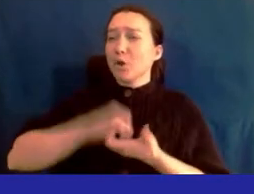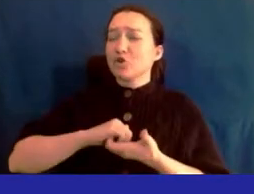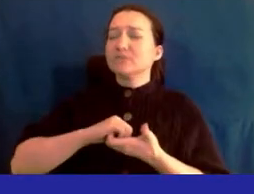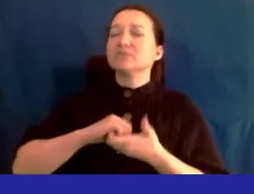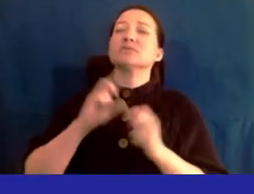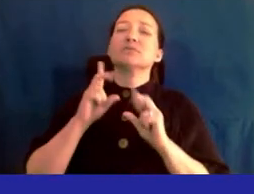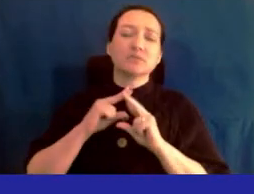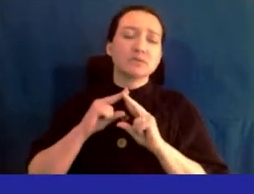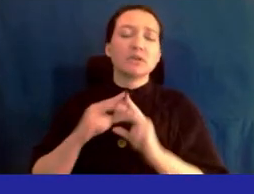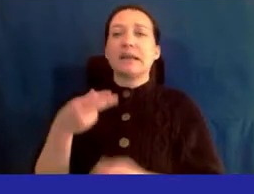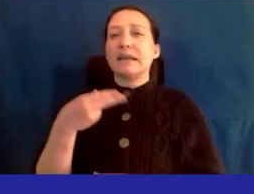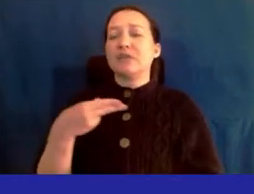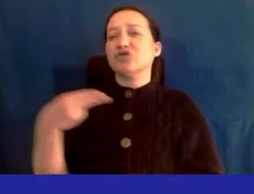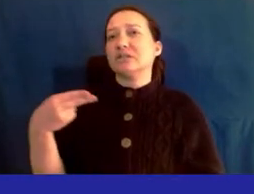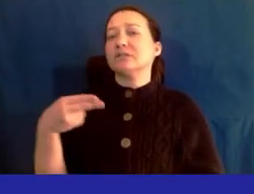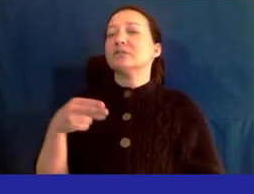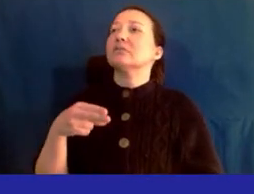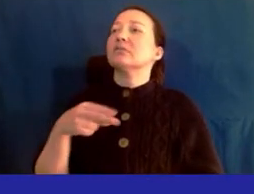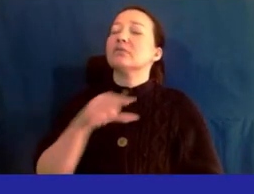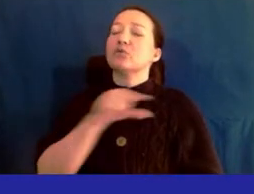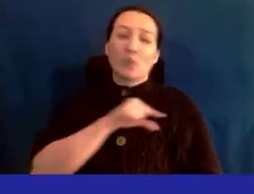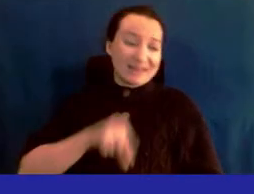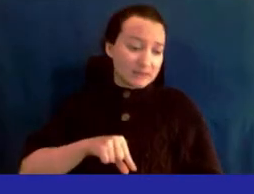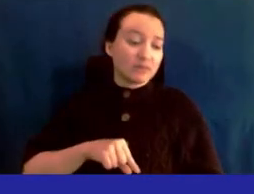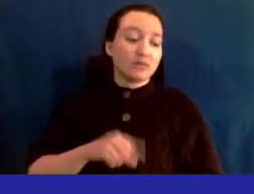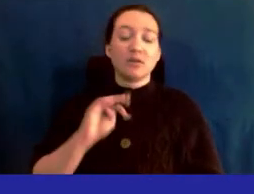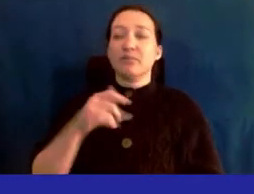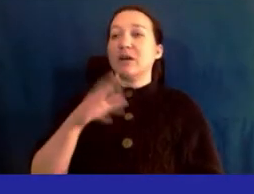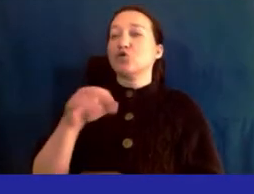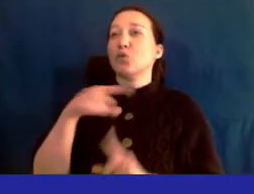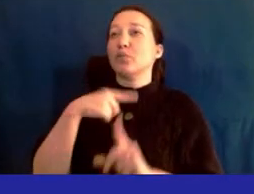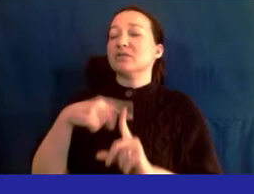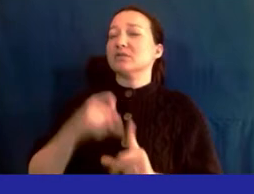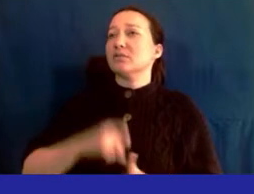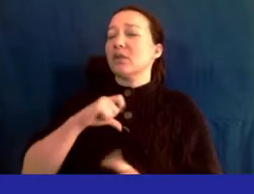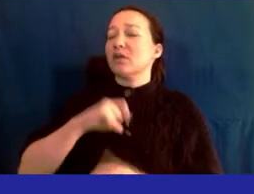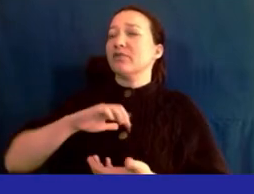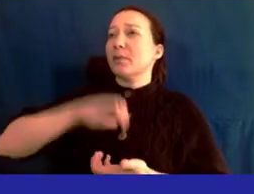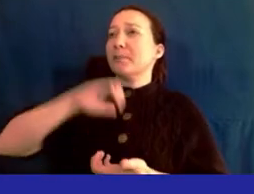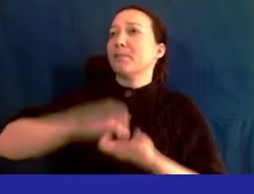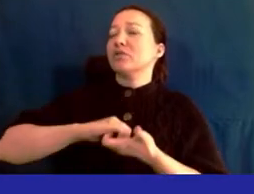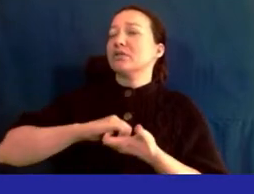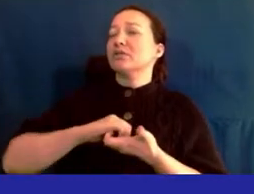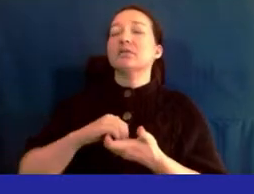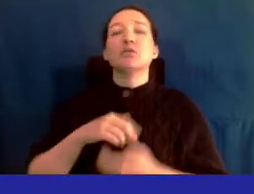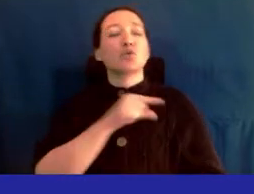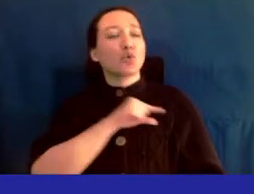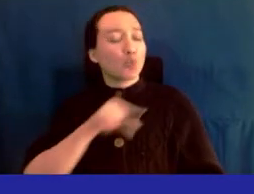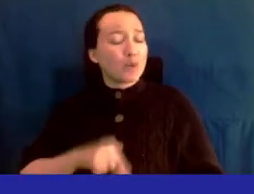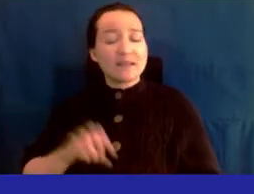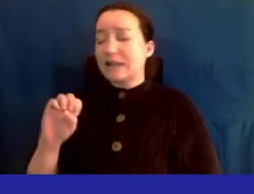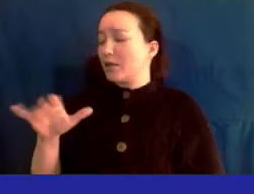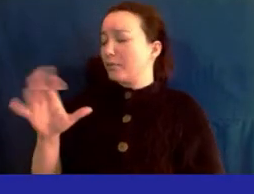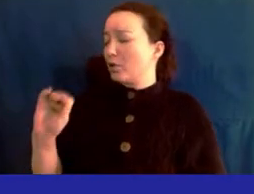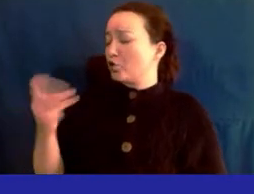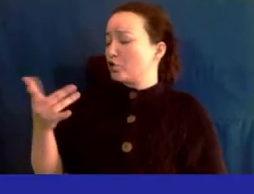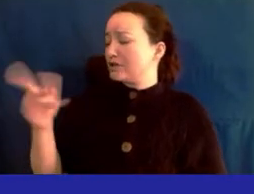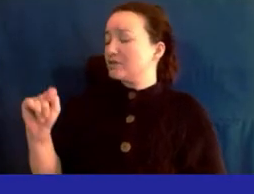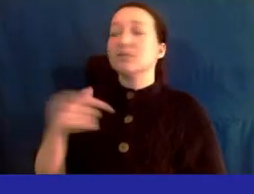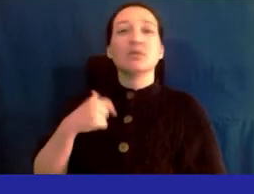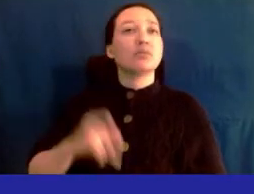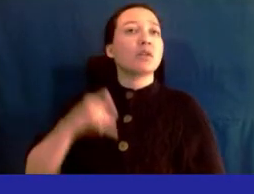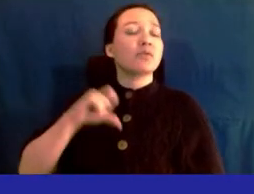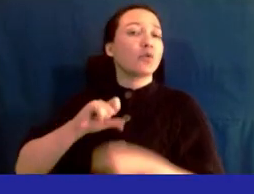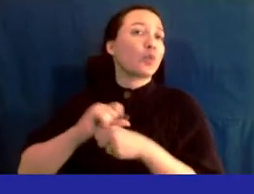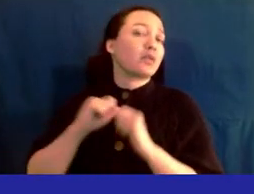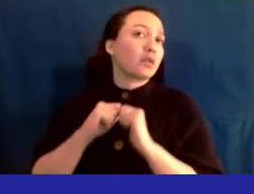have with health and hospital queens metro plus is proud of our partnership with queens hospital and elmhurst hospital we are especially proud of our work